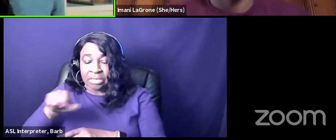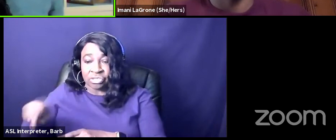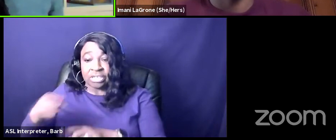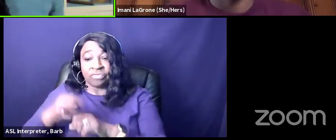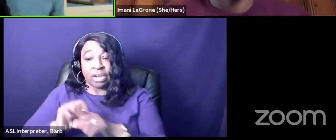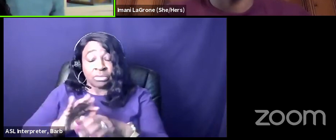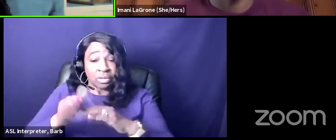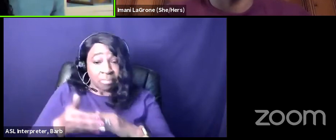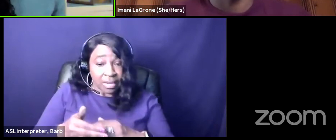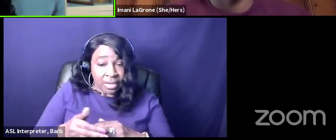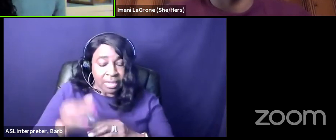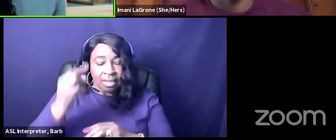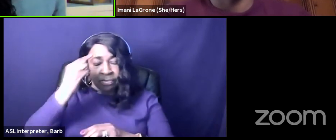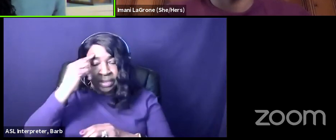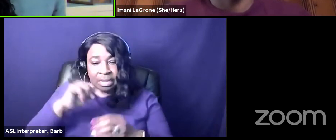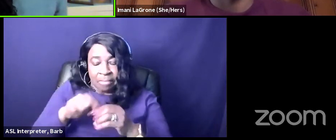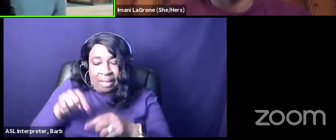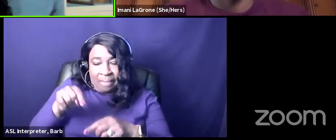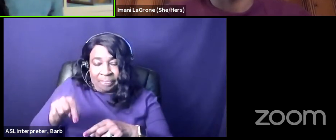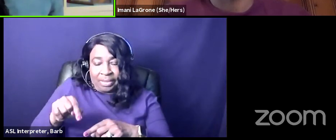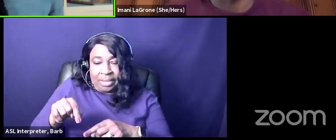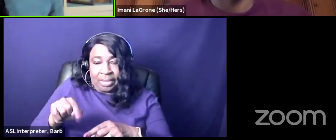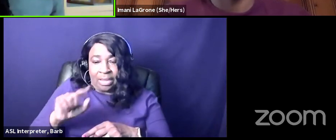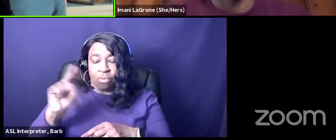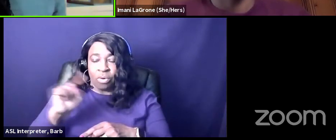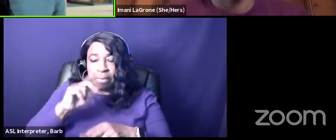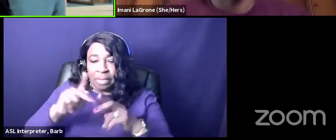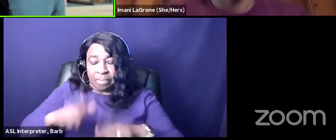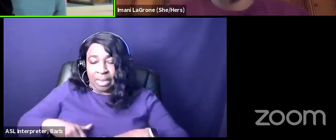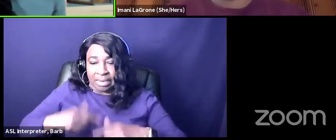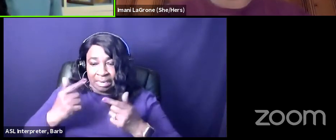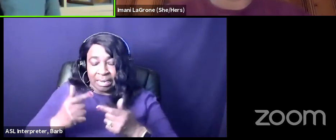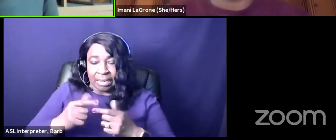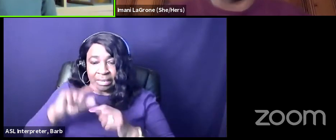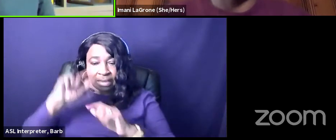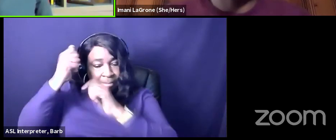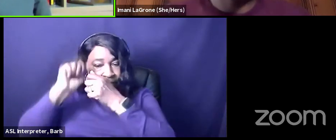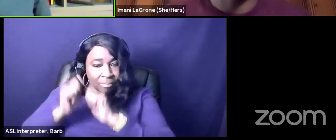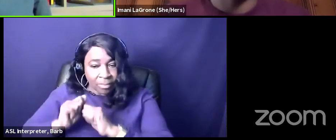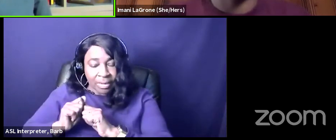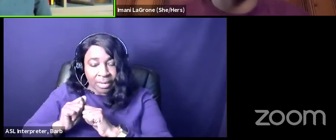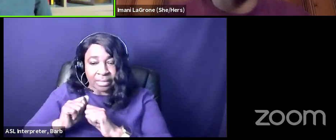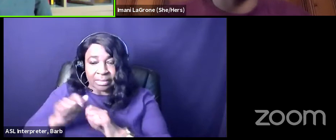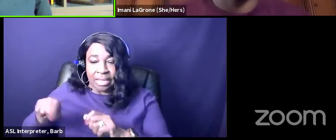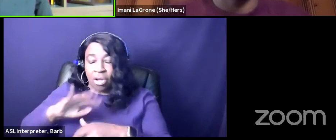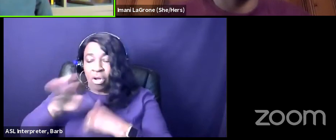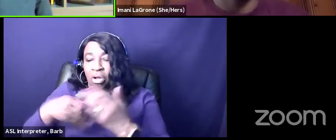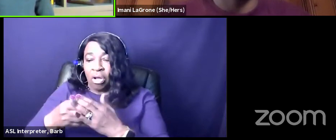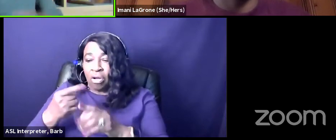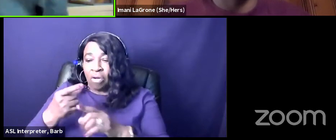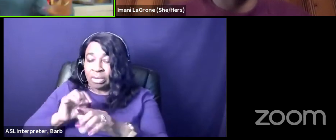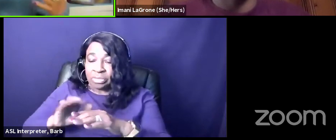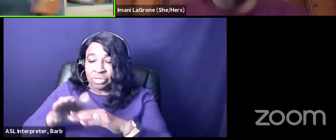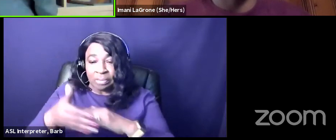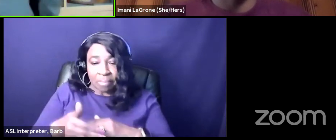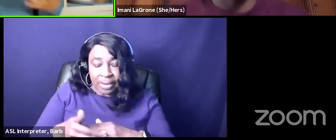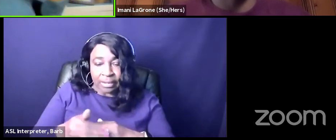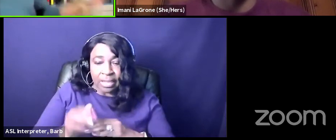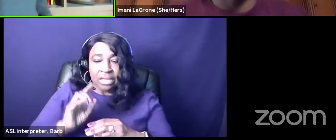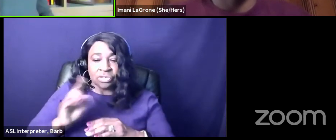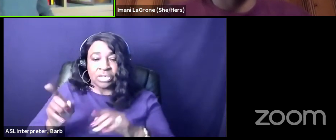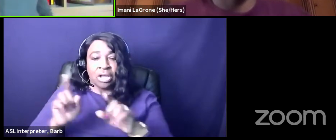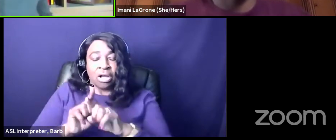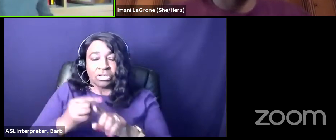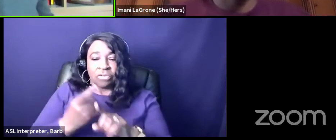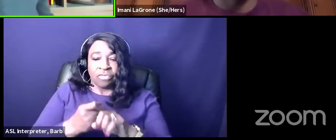when we think about the caribbean and where people have visited come back with the beads and hair braided like it's from jamaica so she's also from